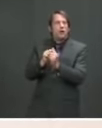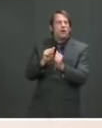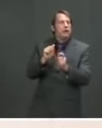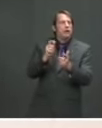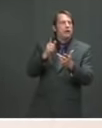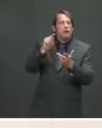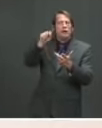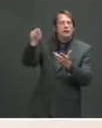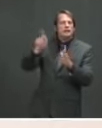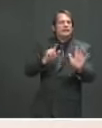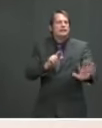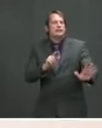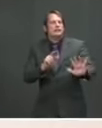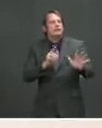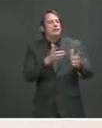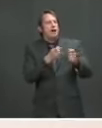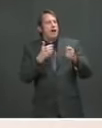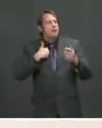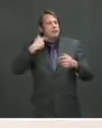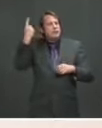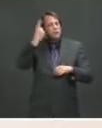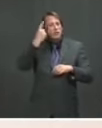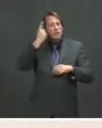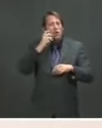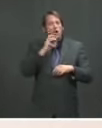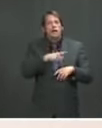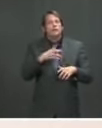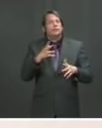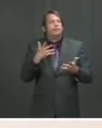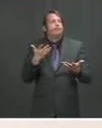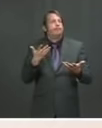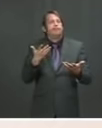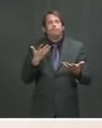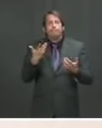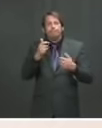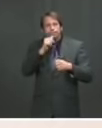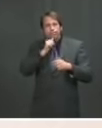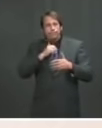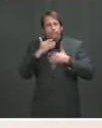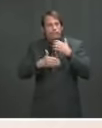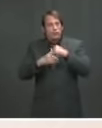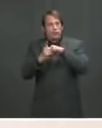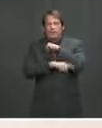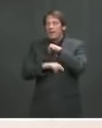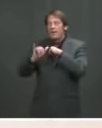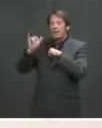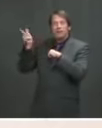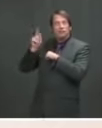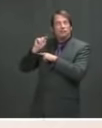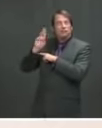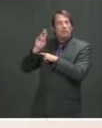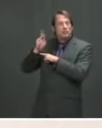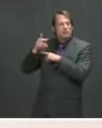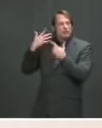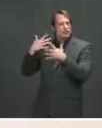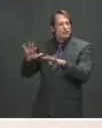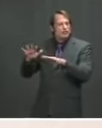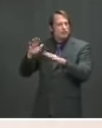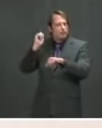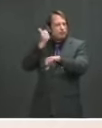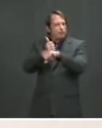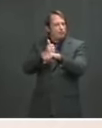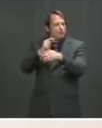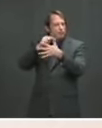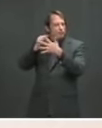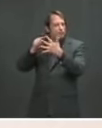sanctions under the Trump administration. And, you know, they, only increased their activity in the nuclear. Ms. if you go